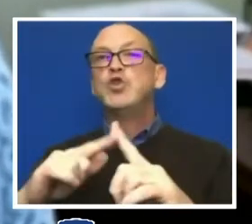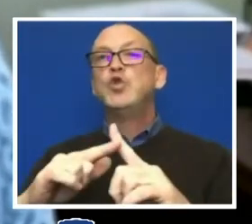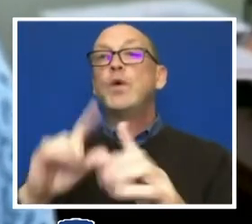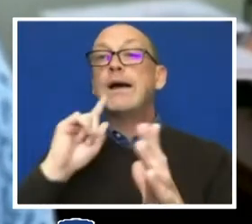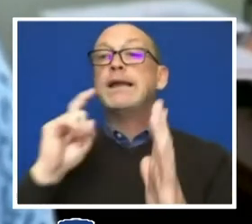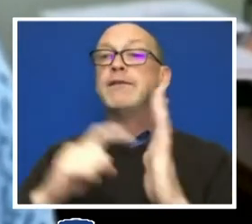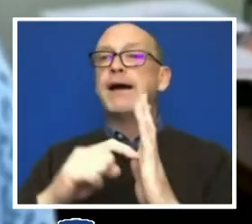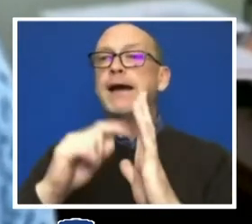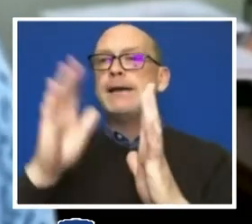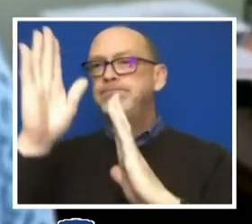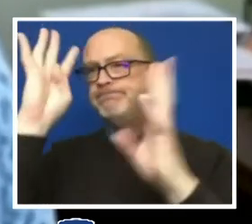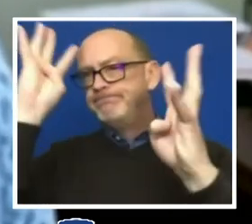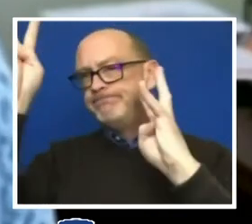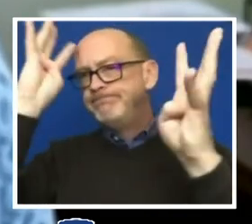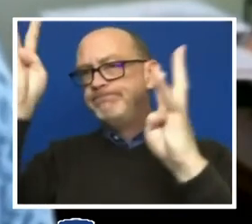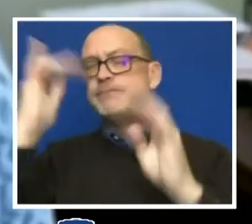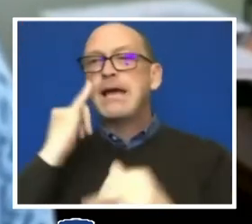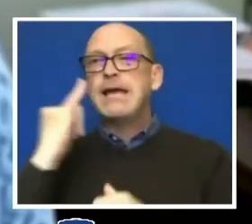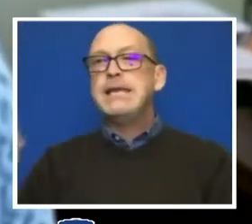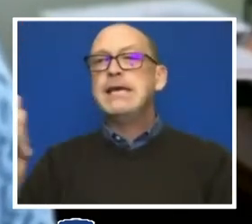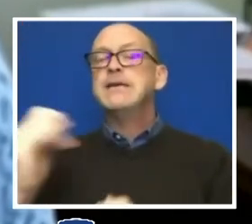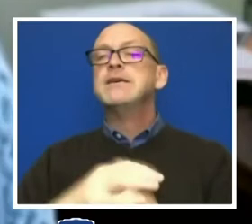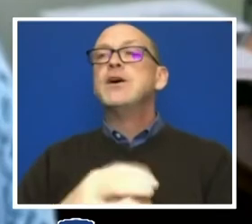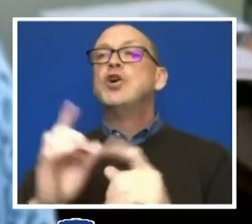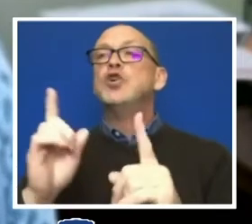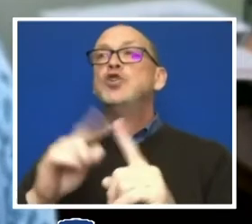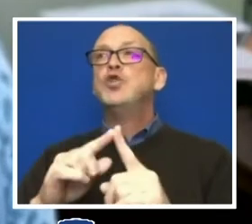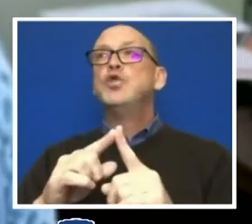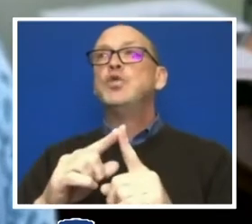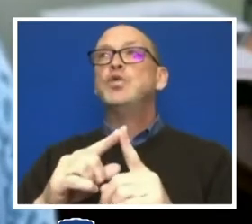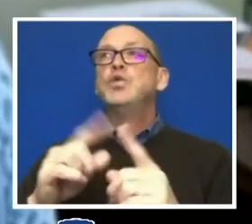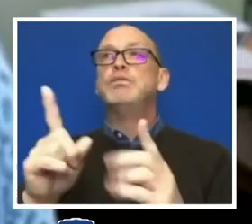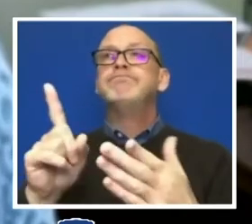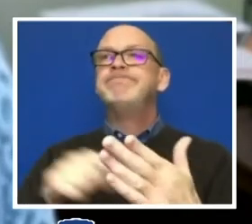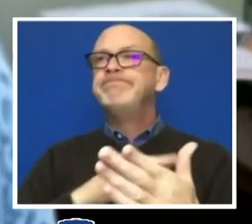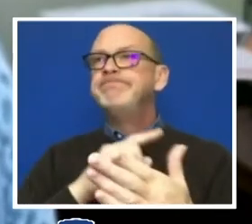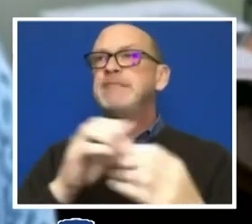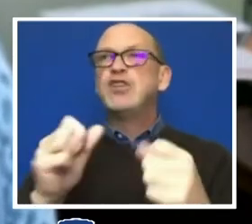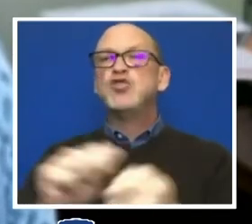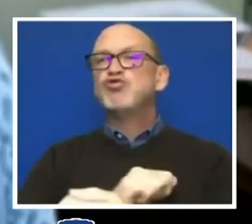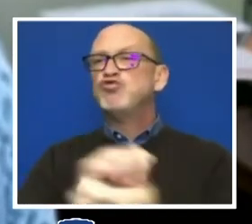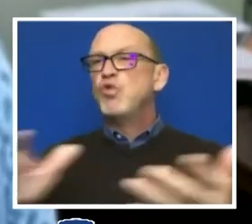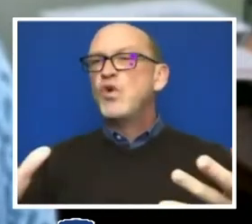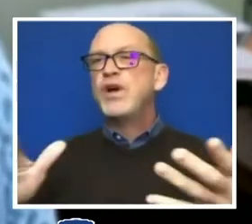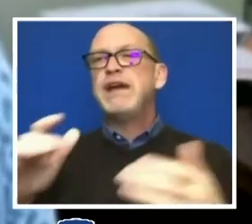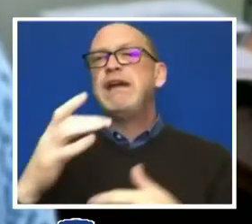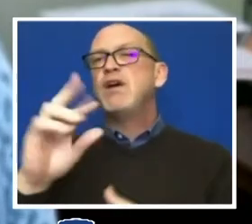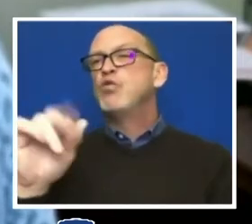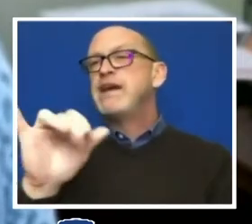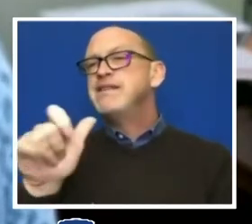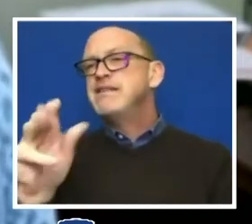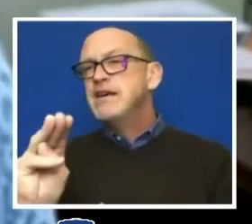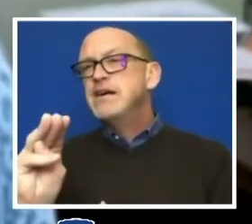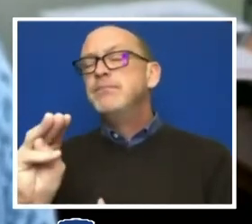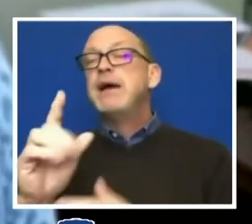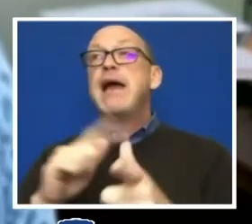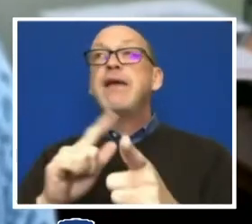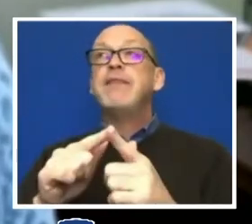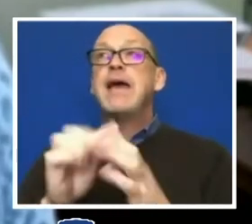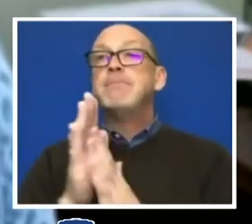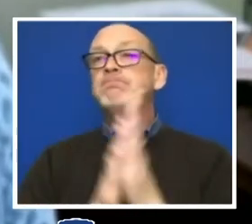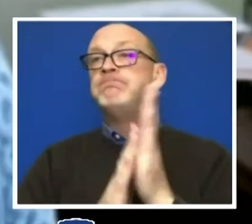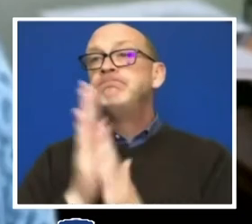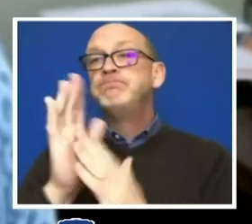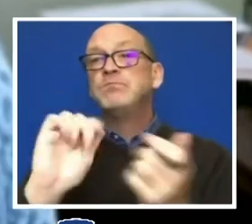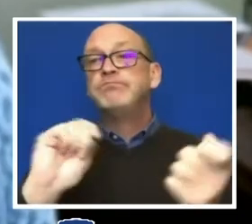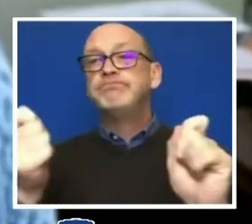in order to disrupt patterns of discrimination, uproot institutional racism, and drive transformational change at Penn